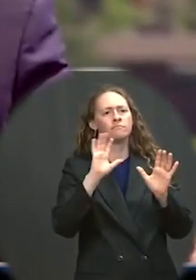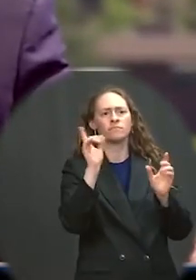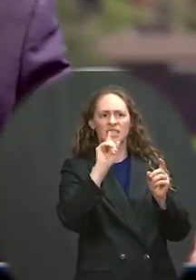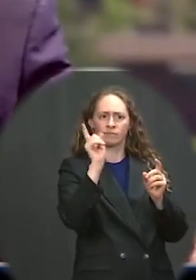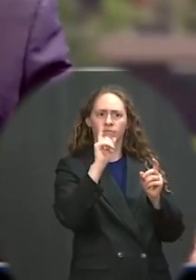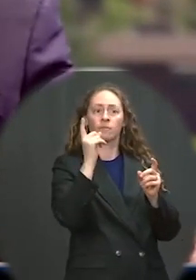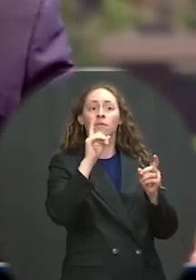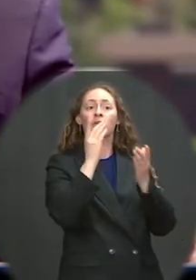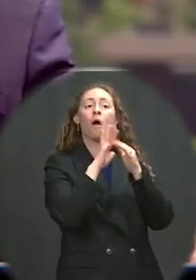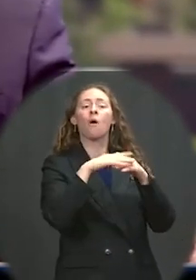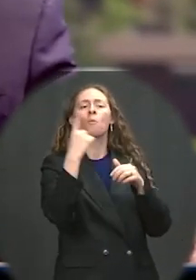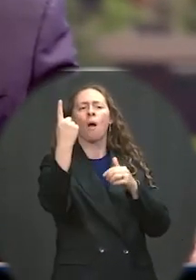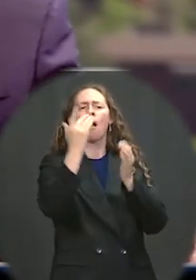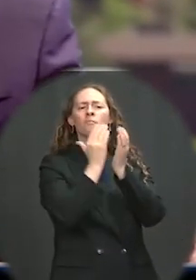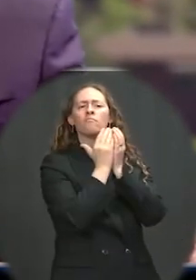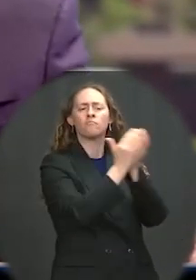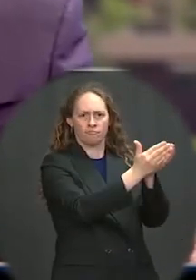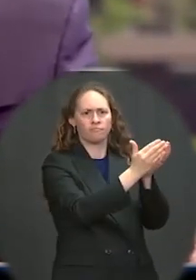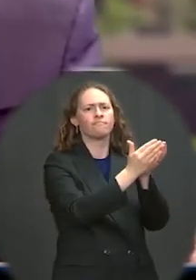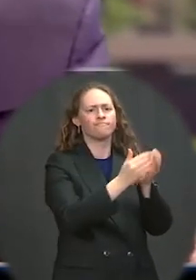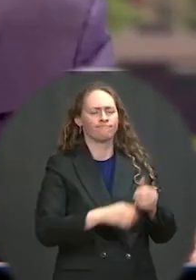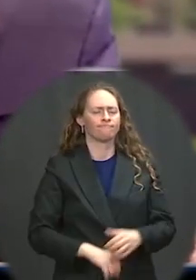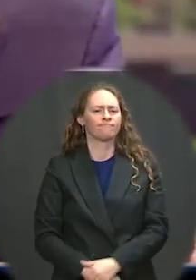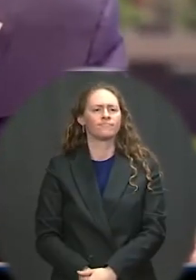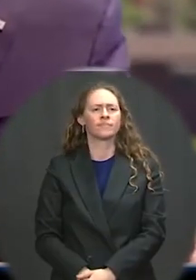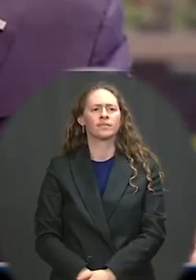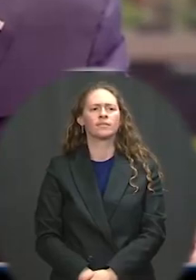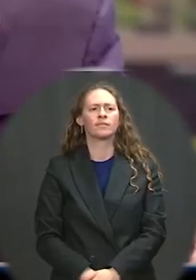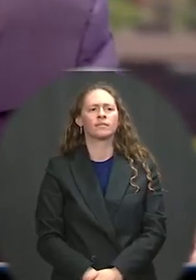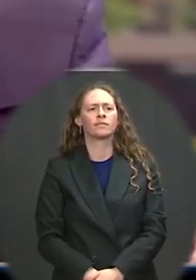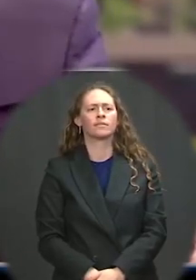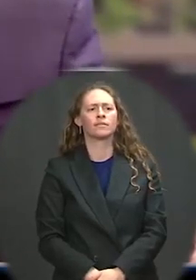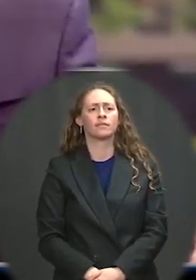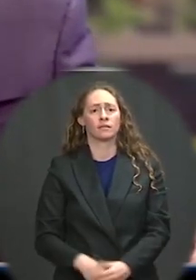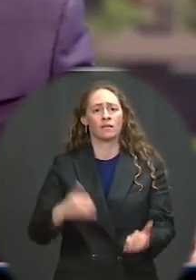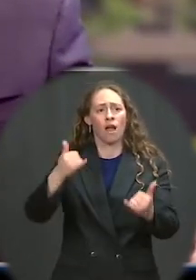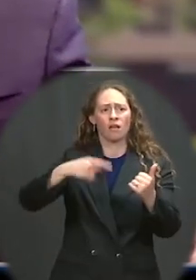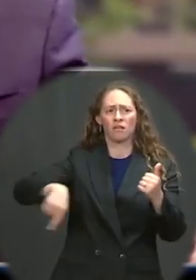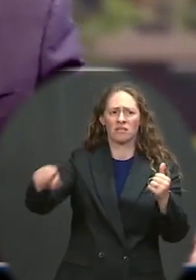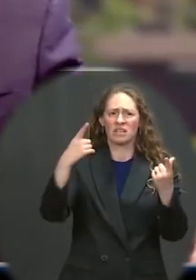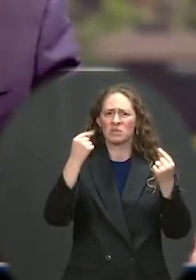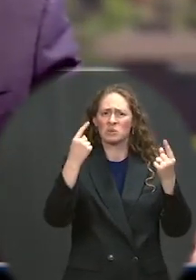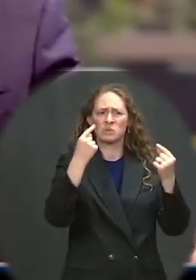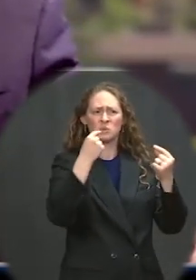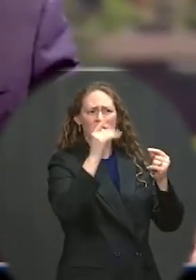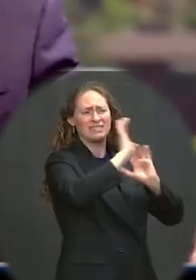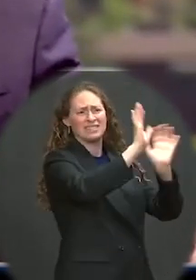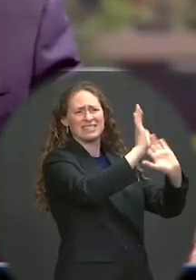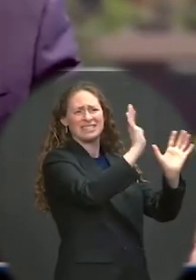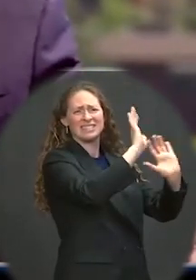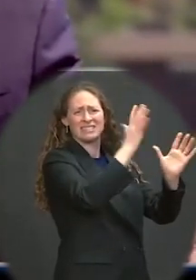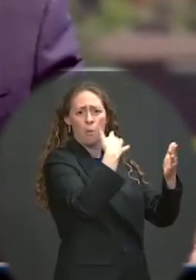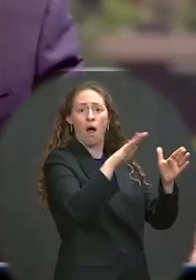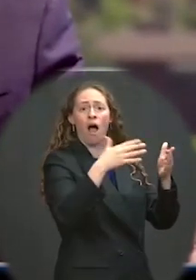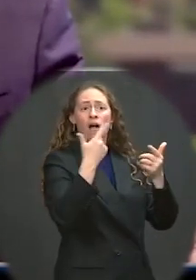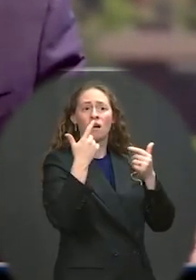The Coast Guard was critical to that seizure and to keeping those weapons out of conflict in the region.